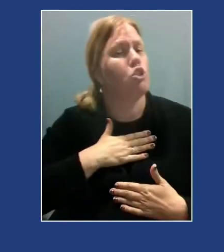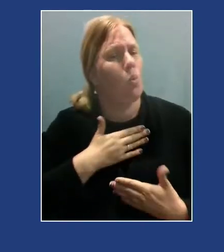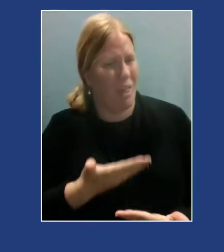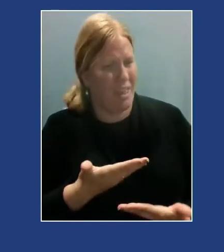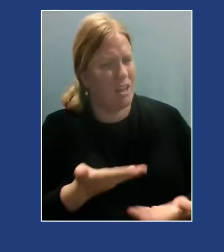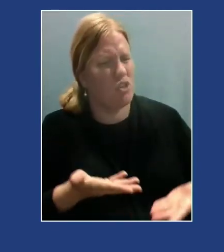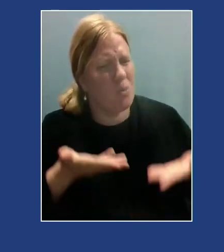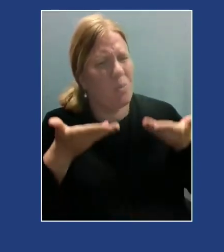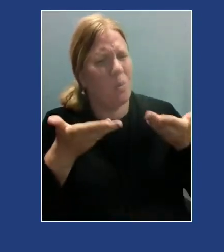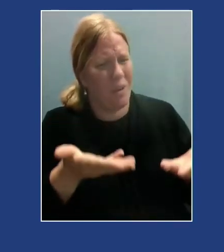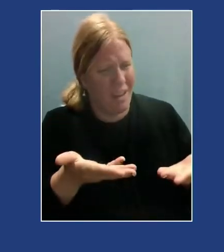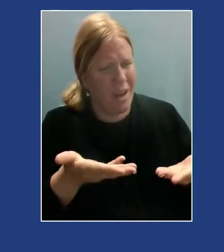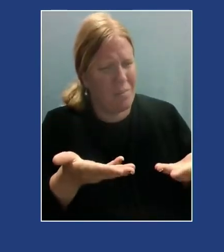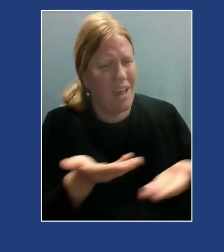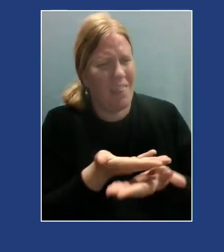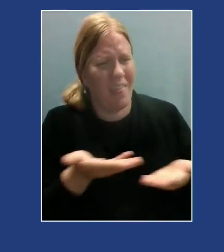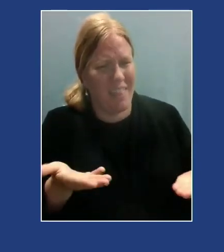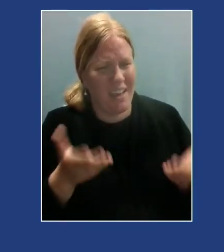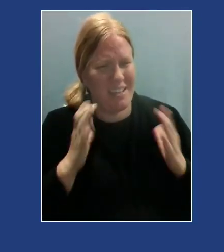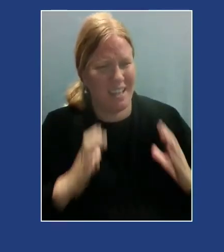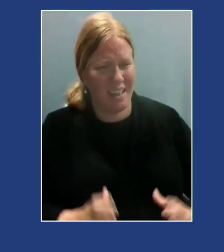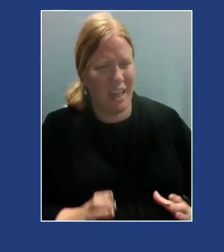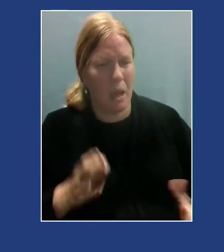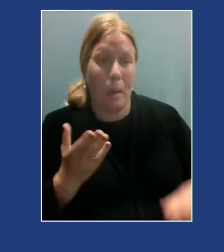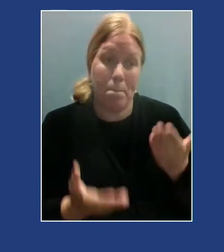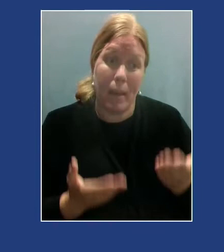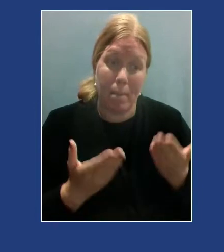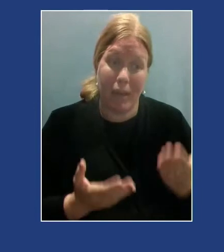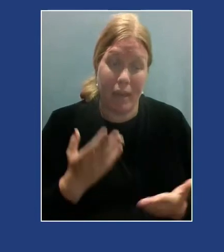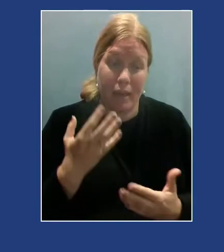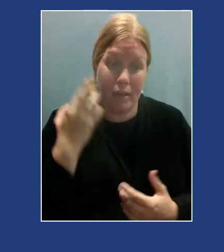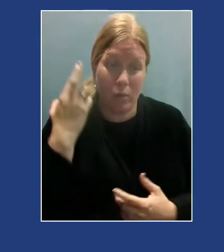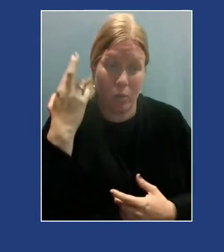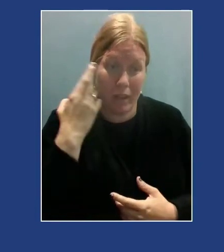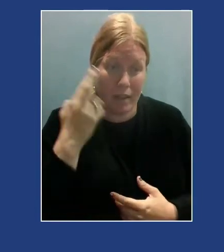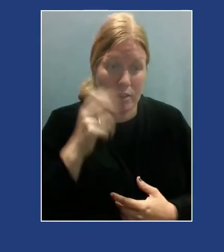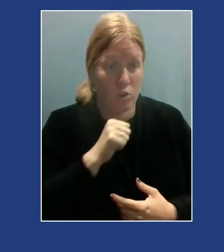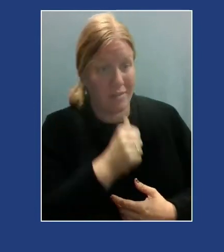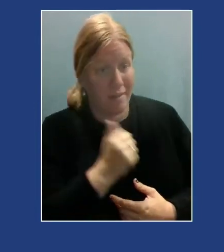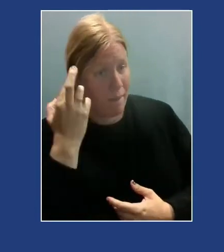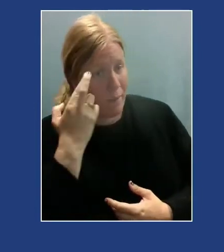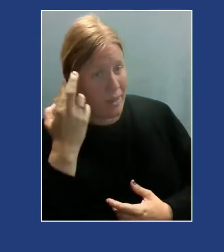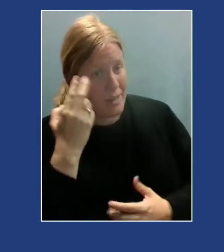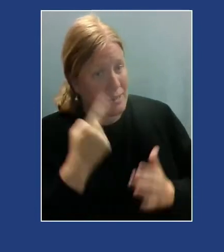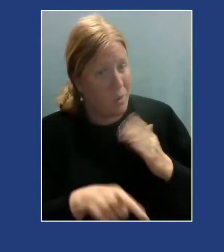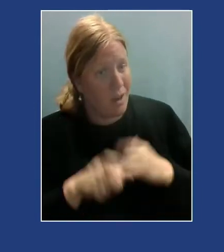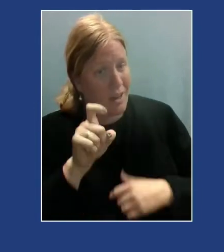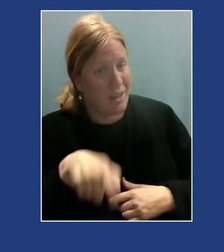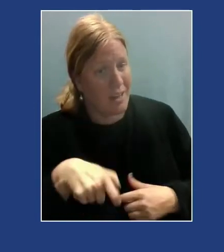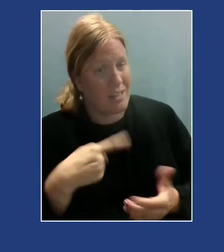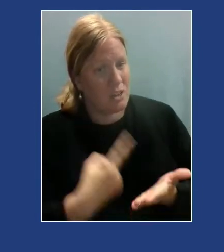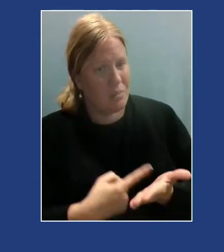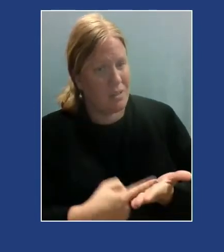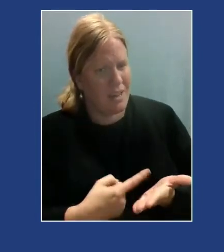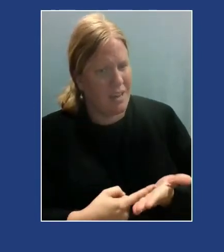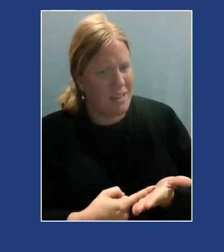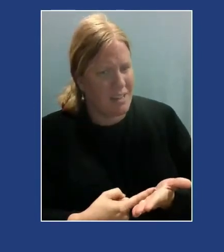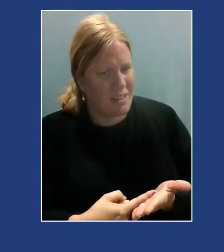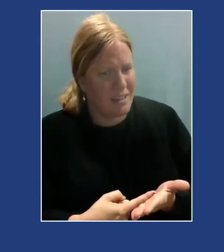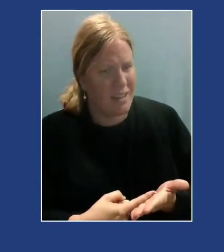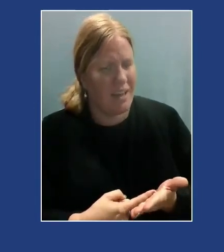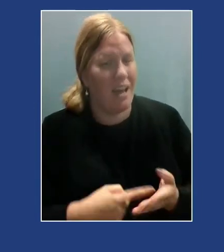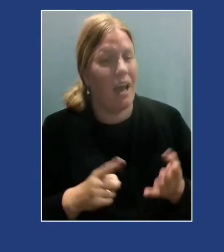table the things that the client may or may not realize need to come to the table. And the last bit is compassion in